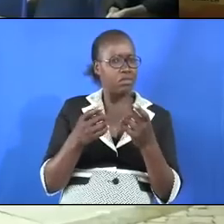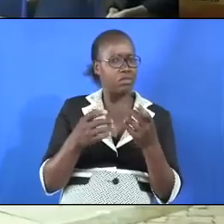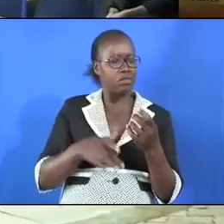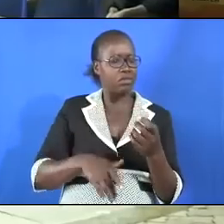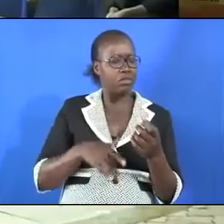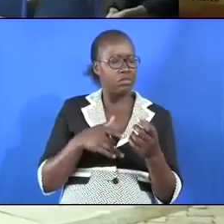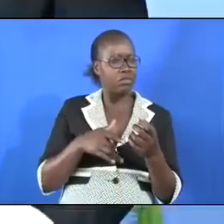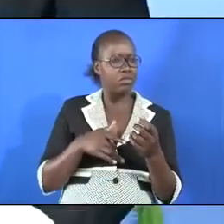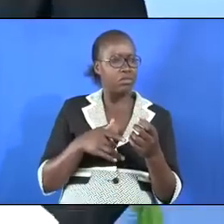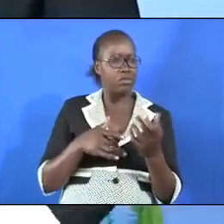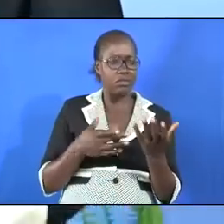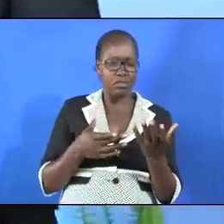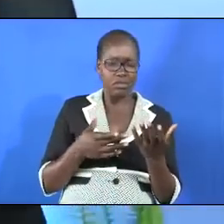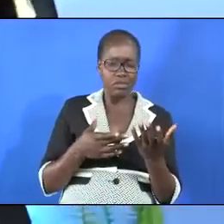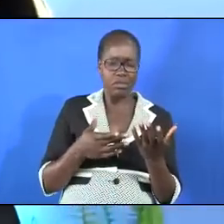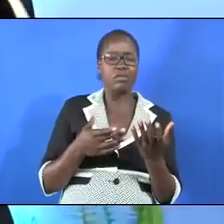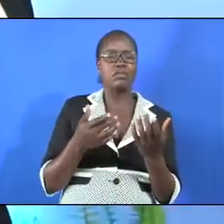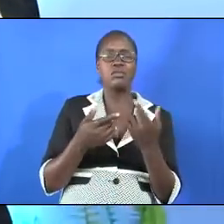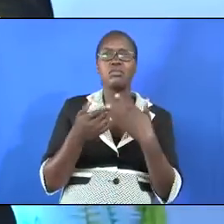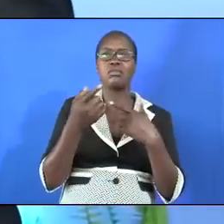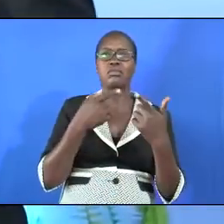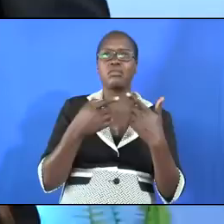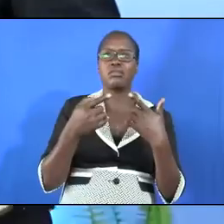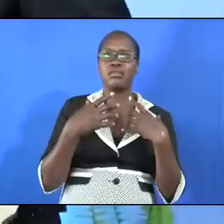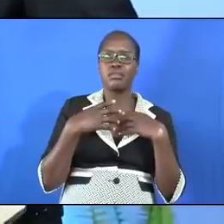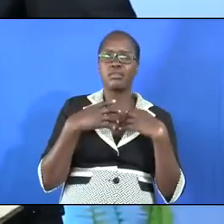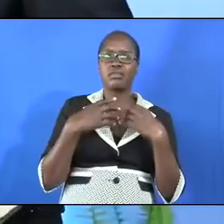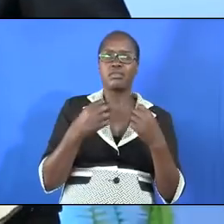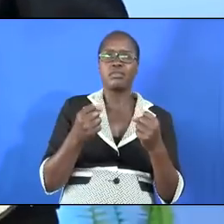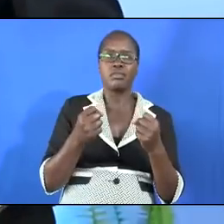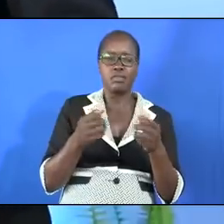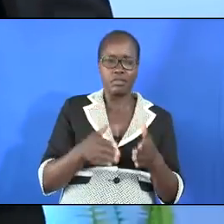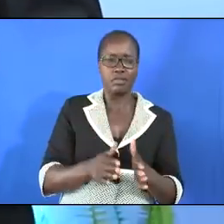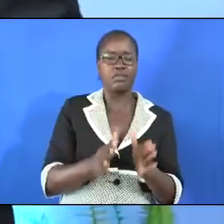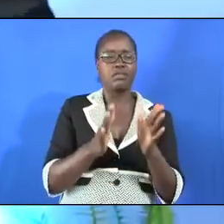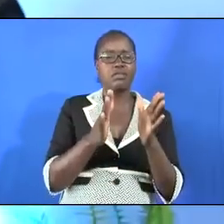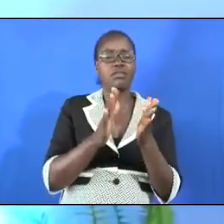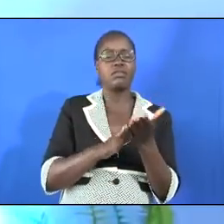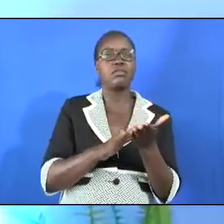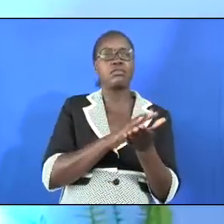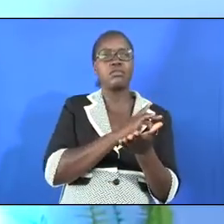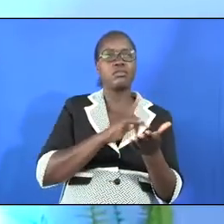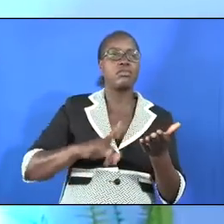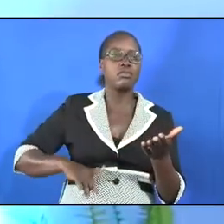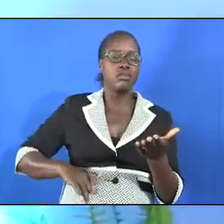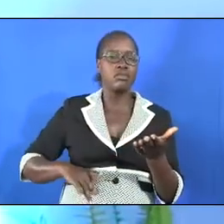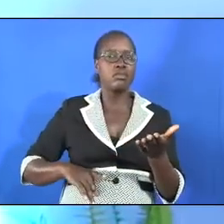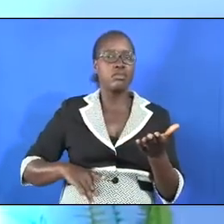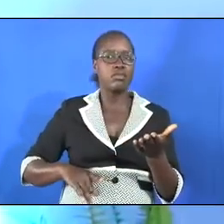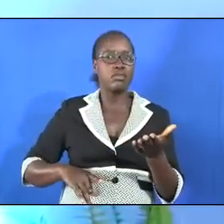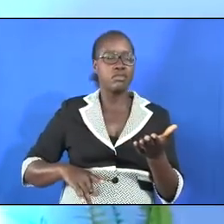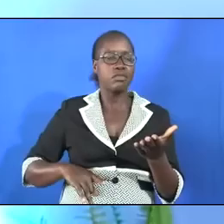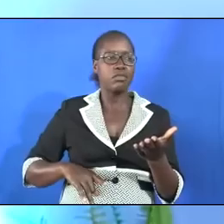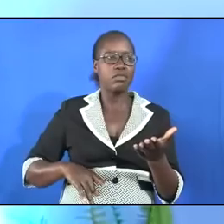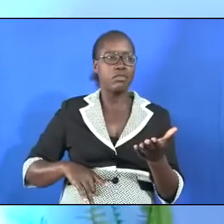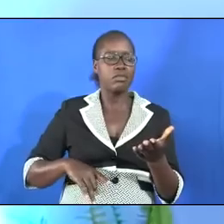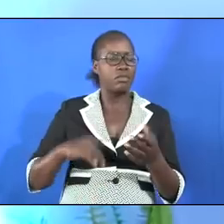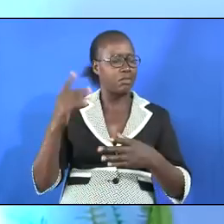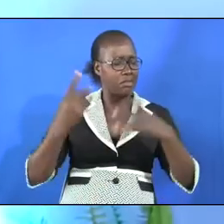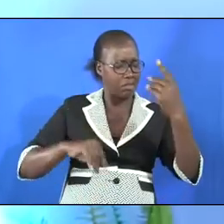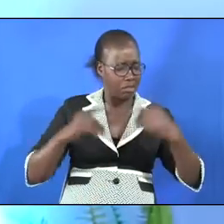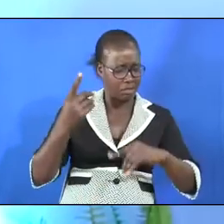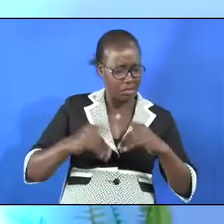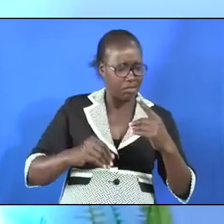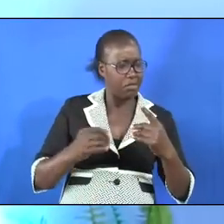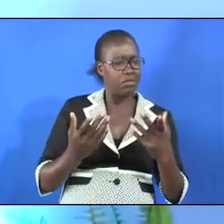life comes and healing comes your way praise the name of the Lord you have been beaten